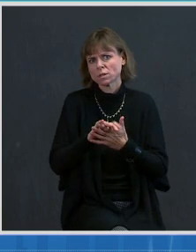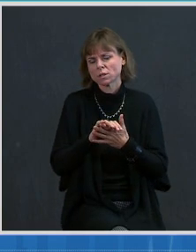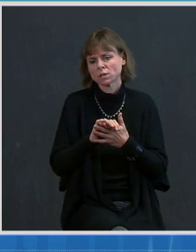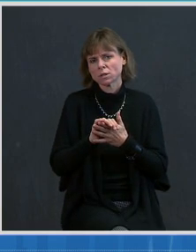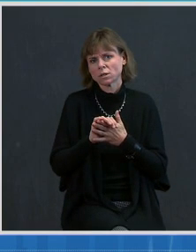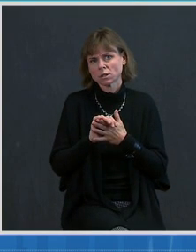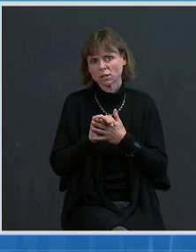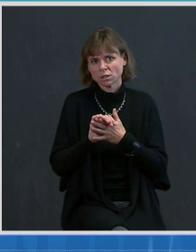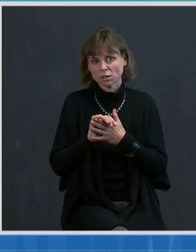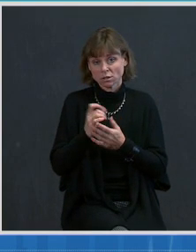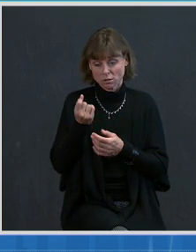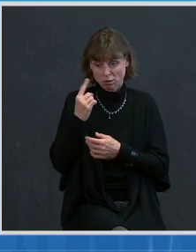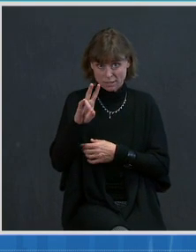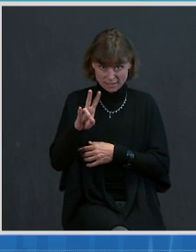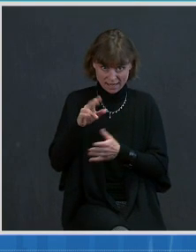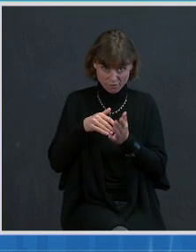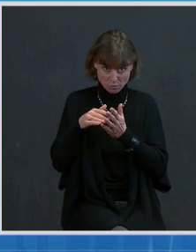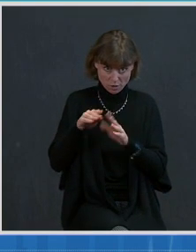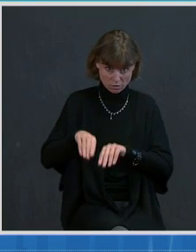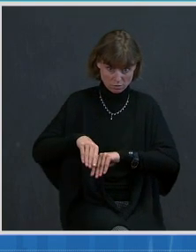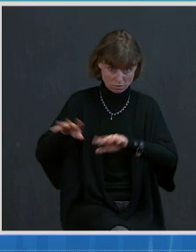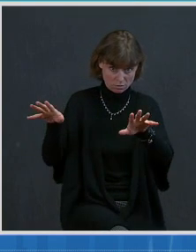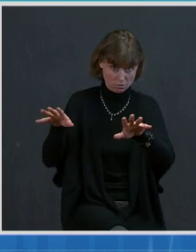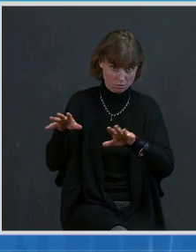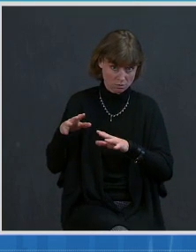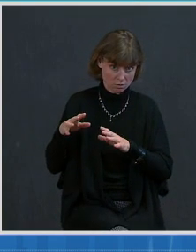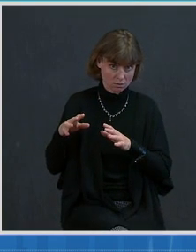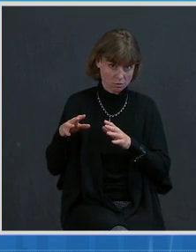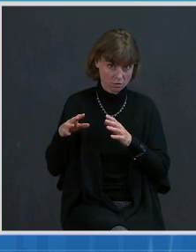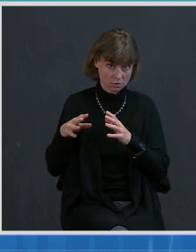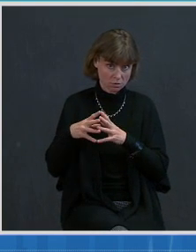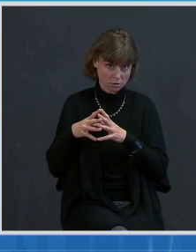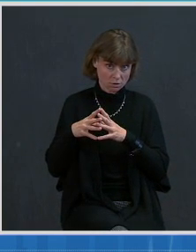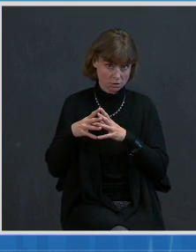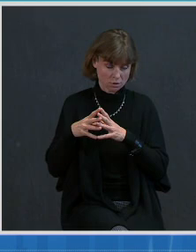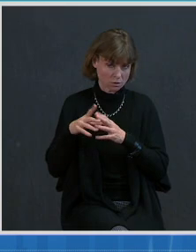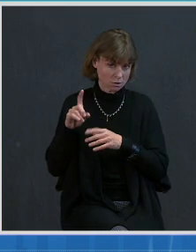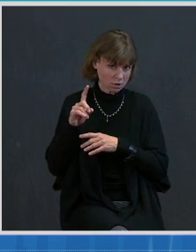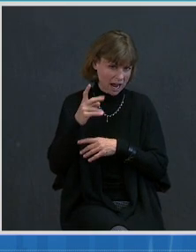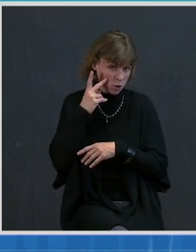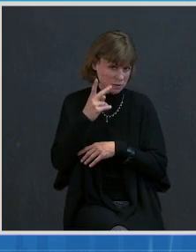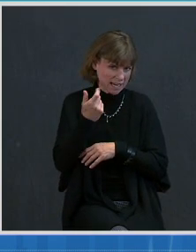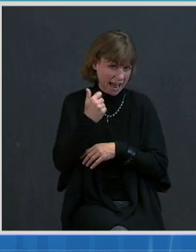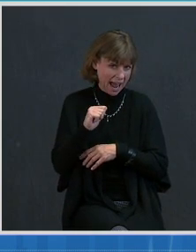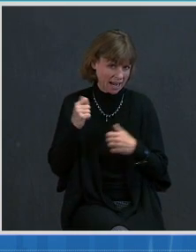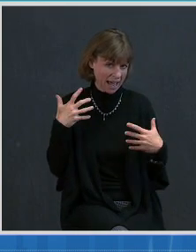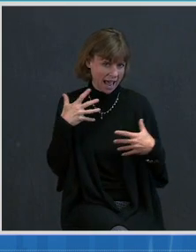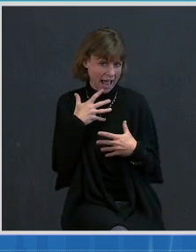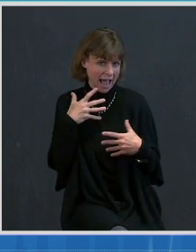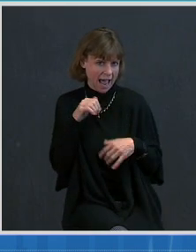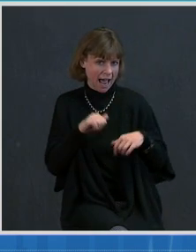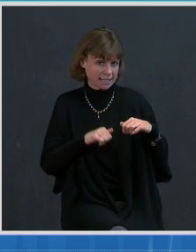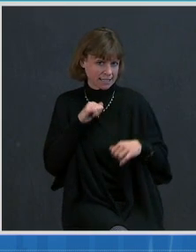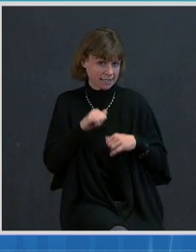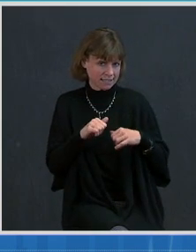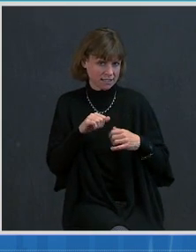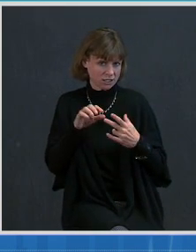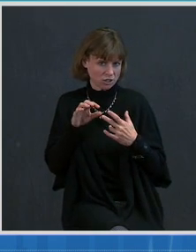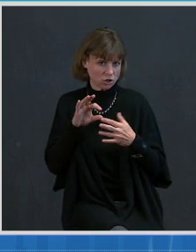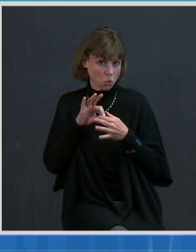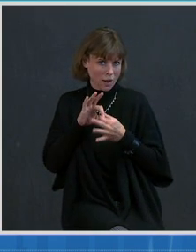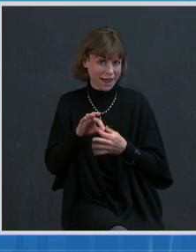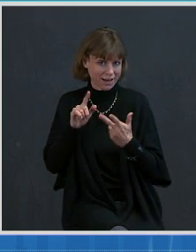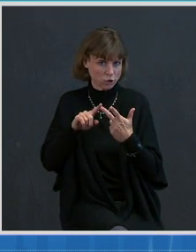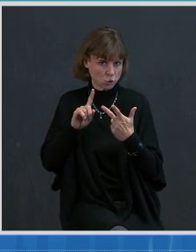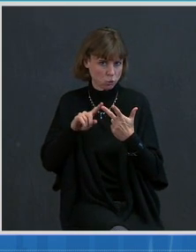distributed. But obviously, those doses have been distributed now for a couple of weeks. Are you seeing any hesitancy with the uptake in that shot versus the